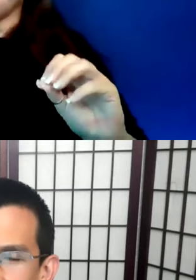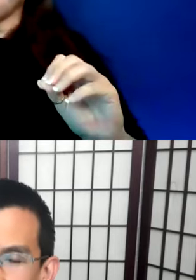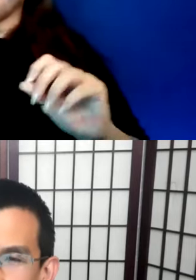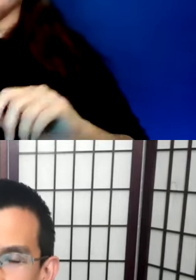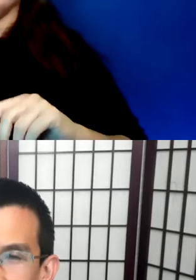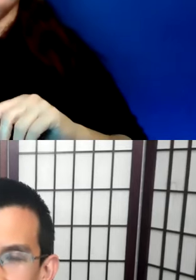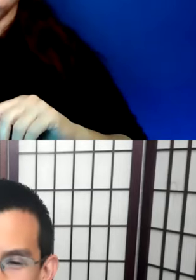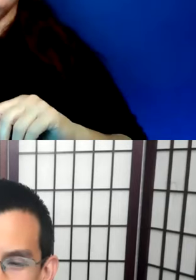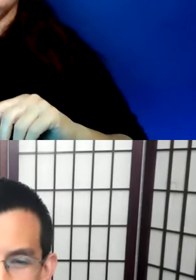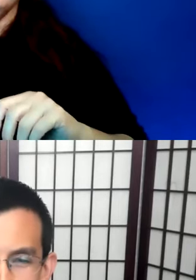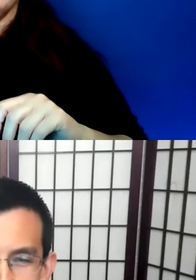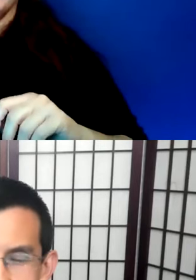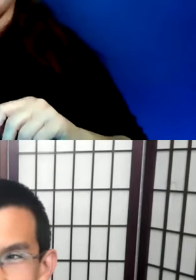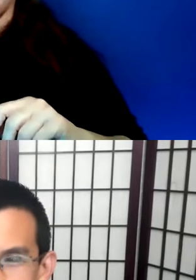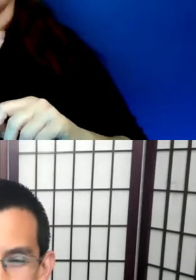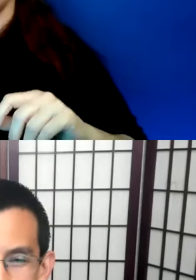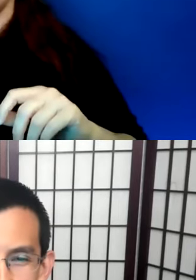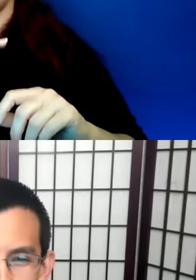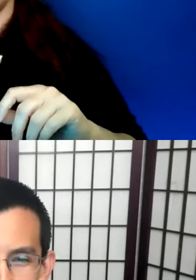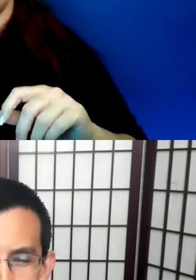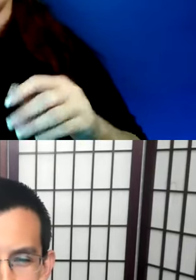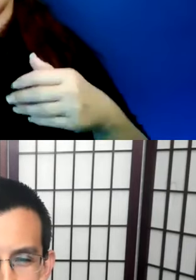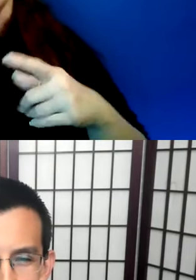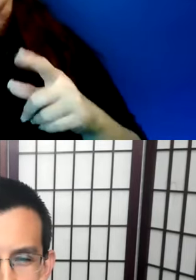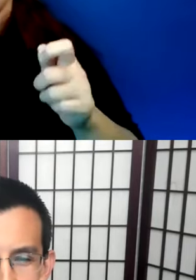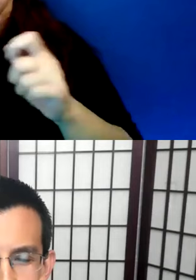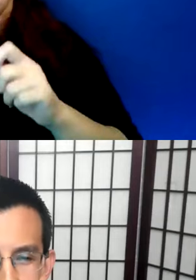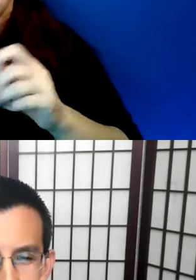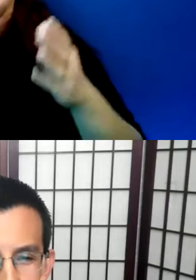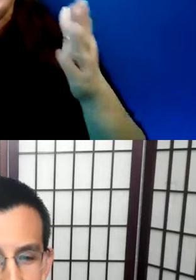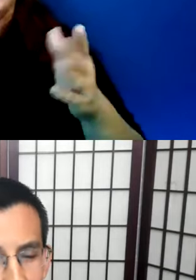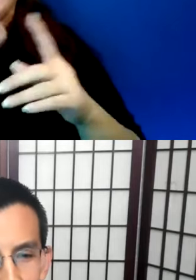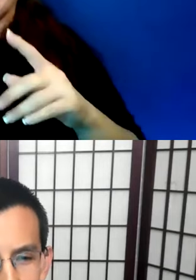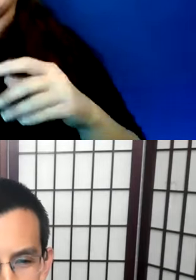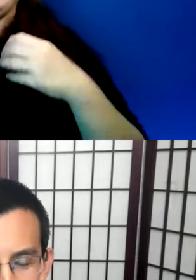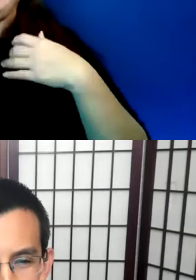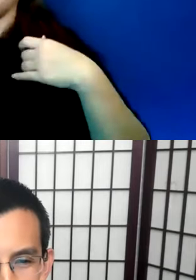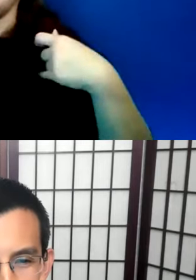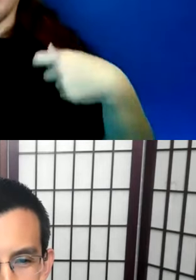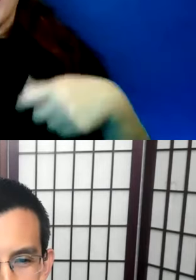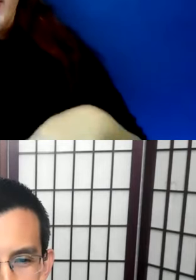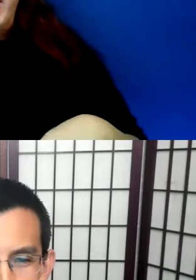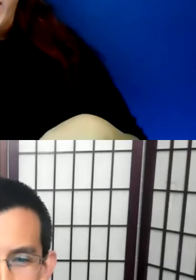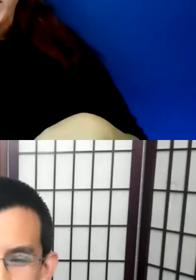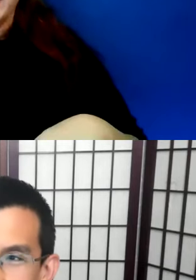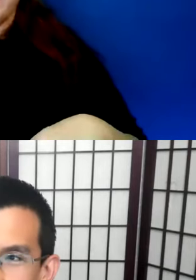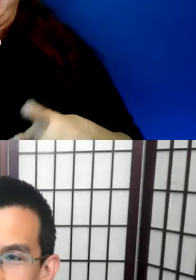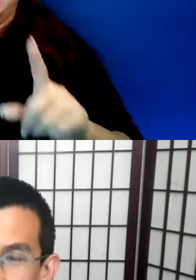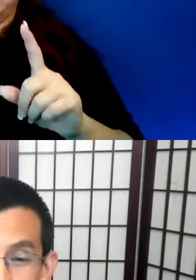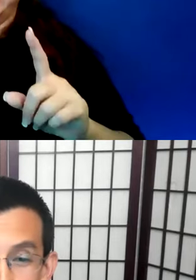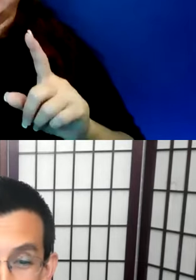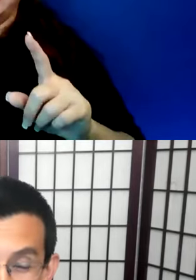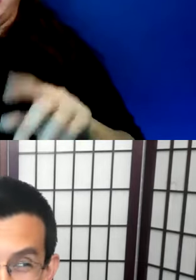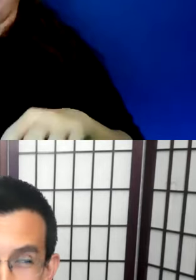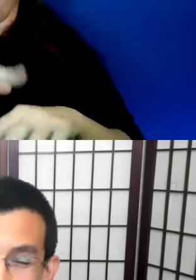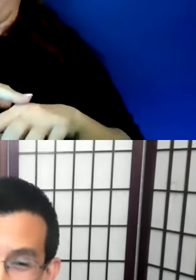I'm not sure that I sort of have a specific suggestion regarding that aside from the need to be very, very aware of it. And to